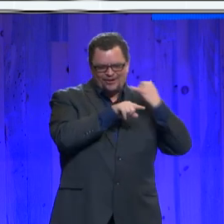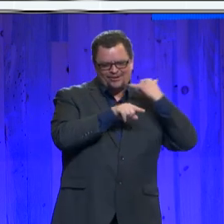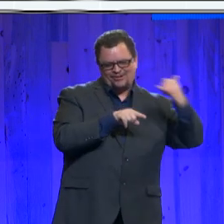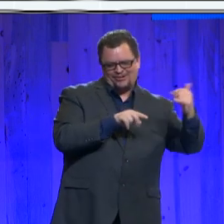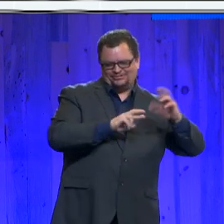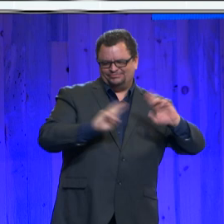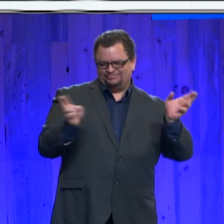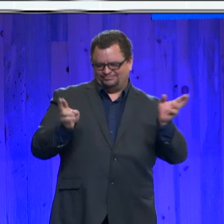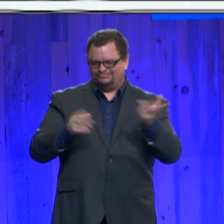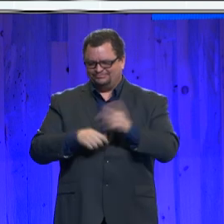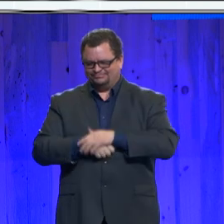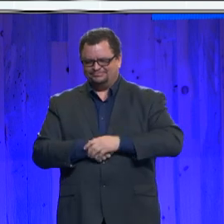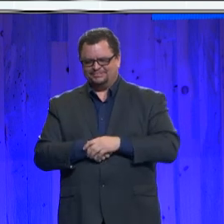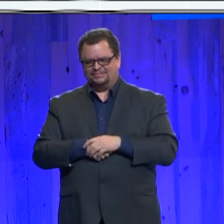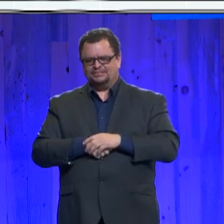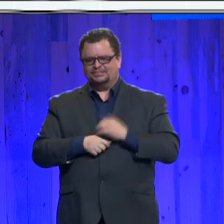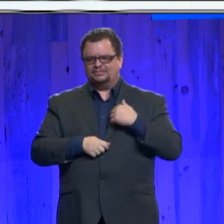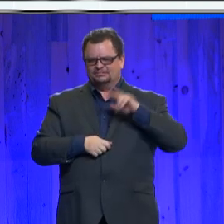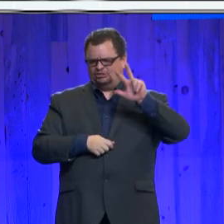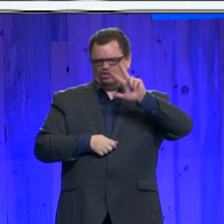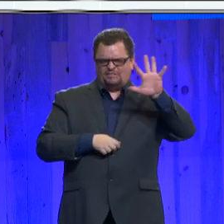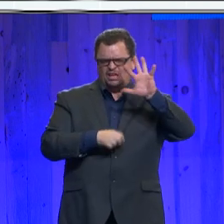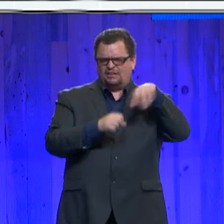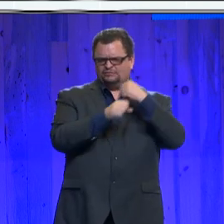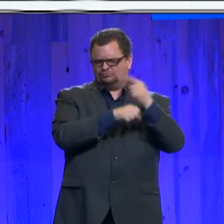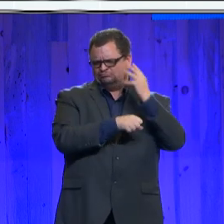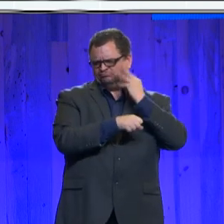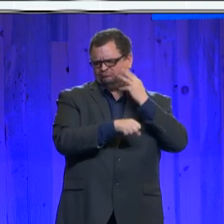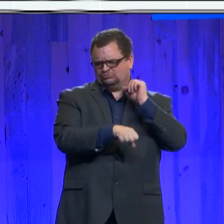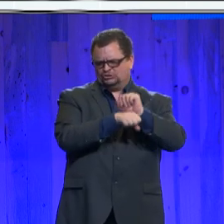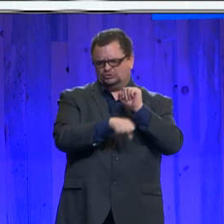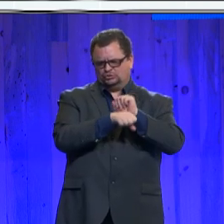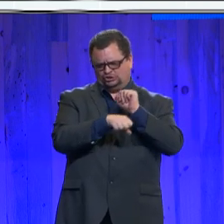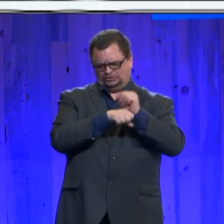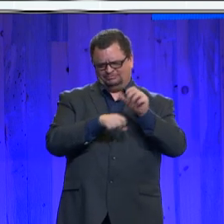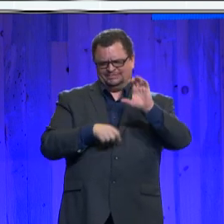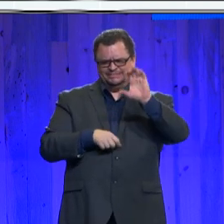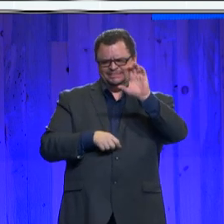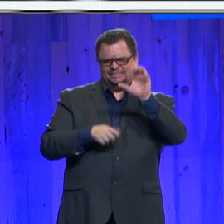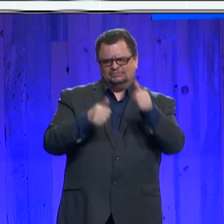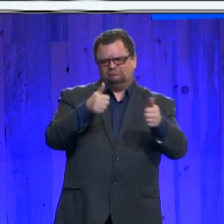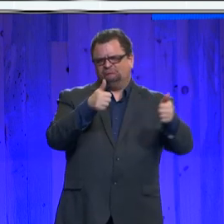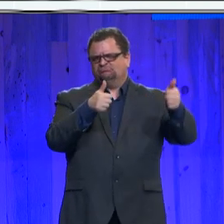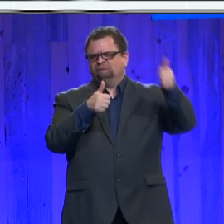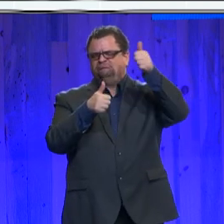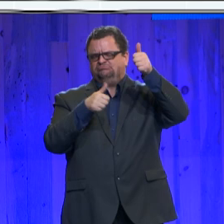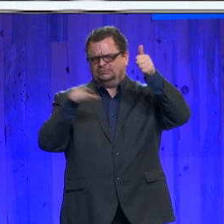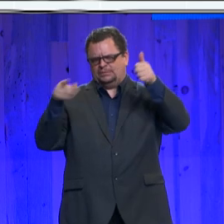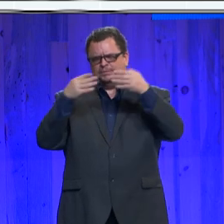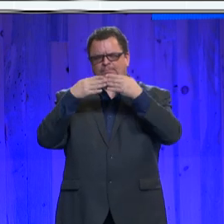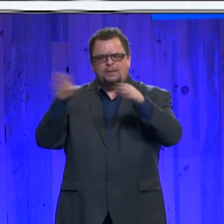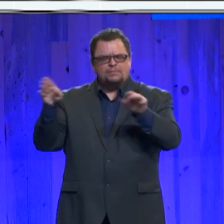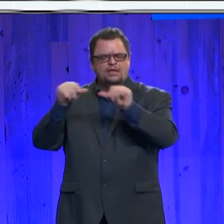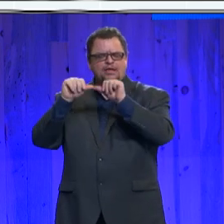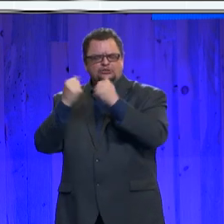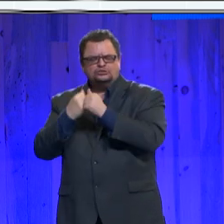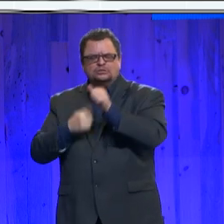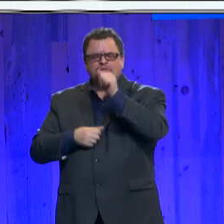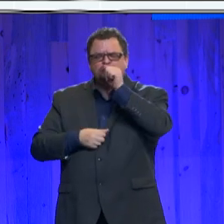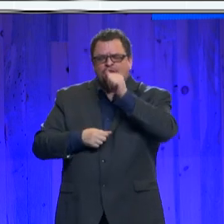years of experience in sea-level positions in industry and in public agencies. In these scientific,